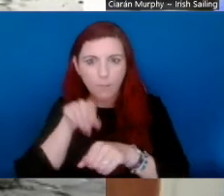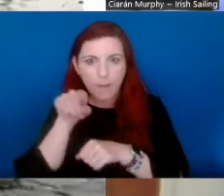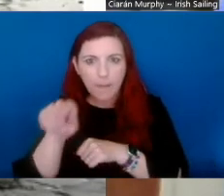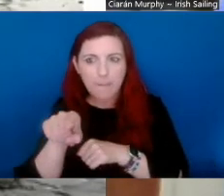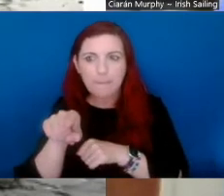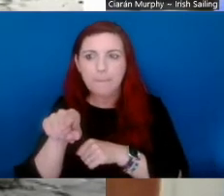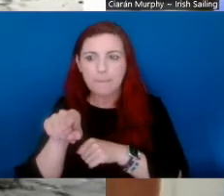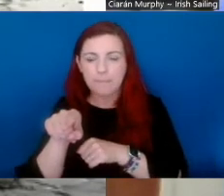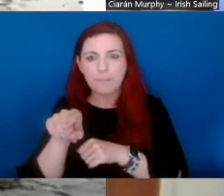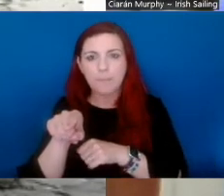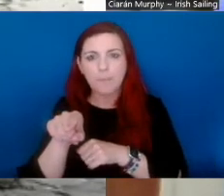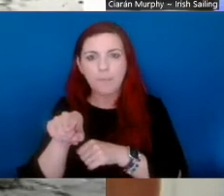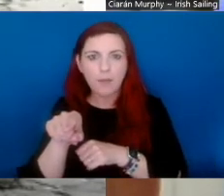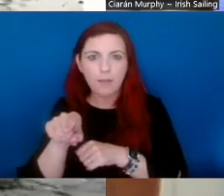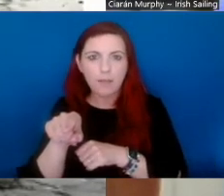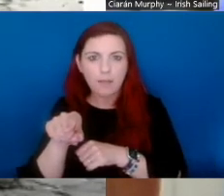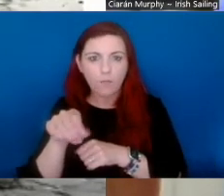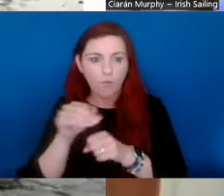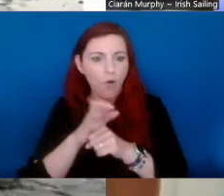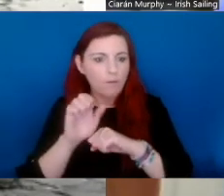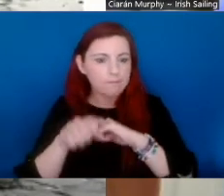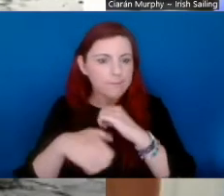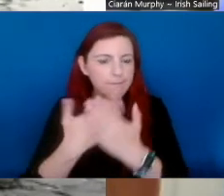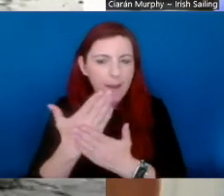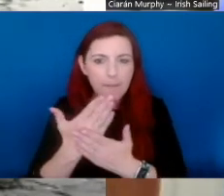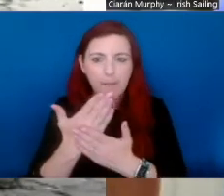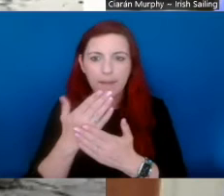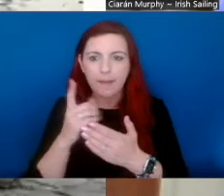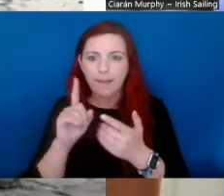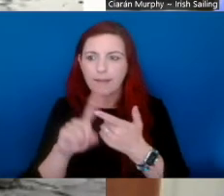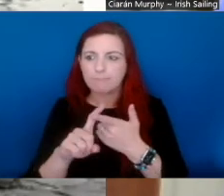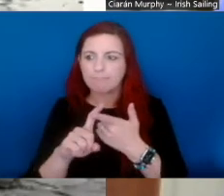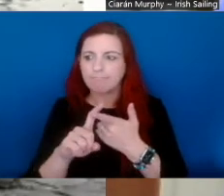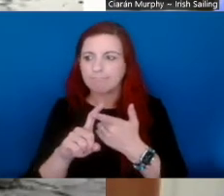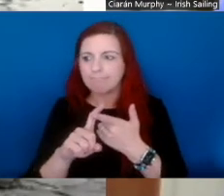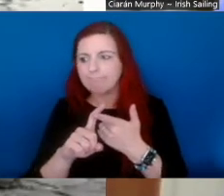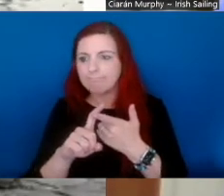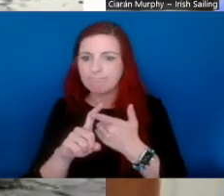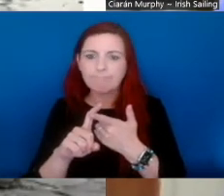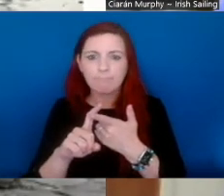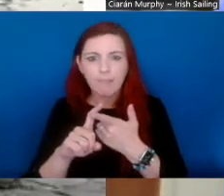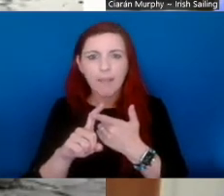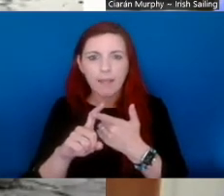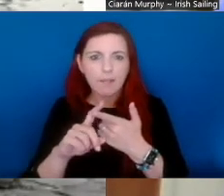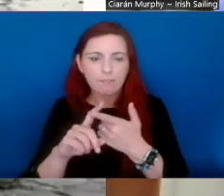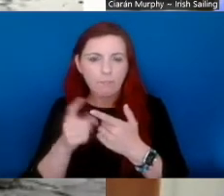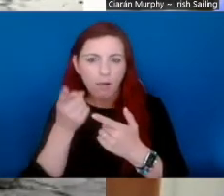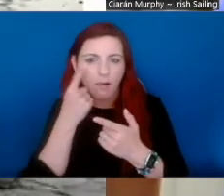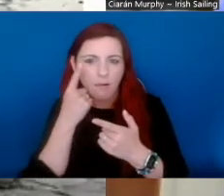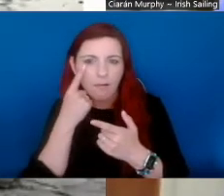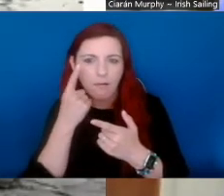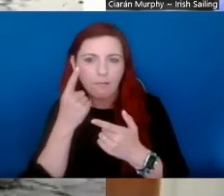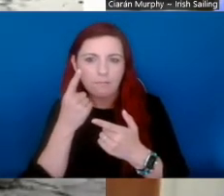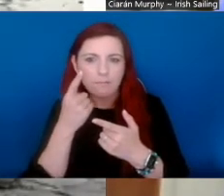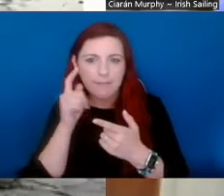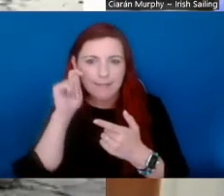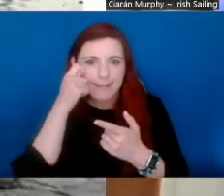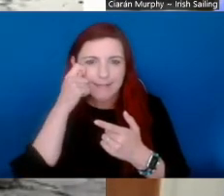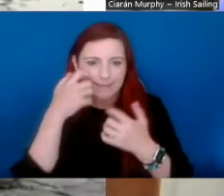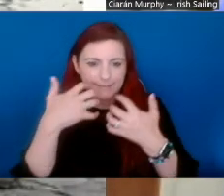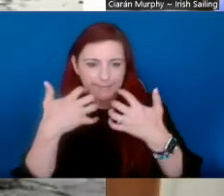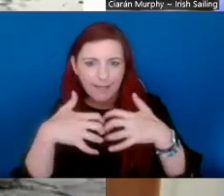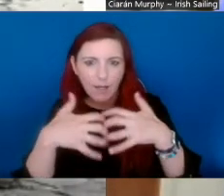with them, um, in relation to developing and, um, I suppose, try to prototyping, um,